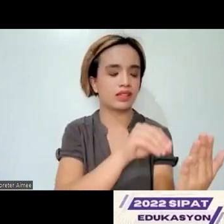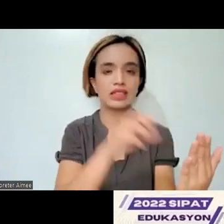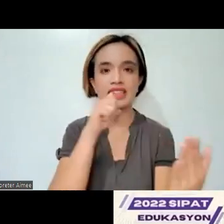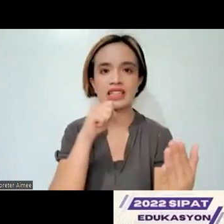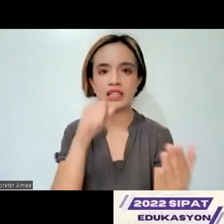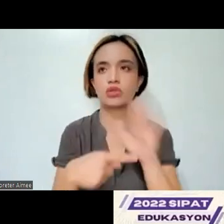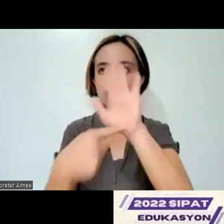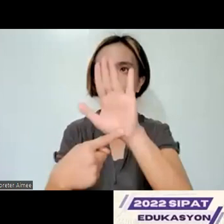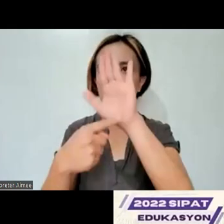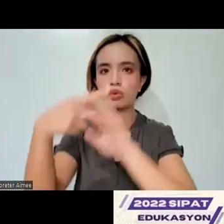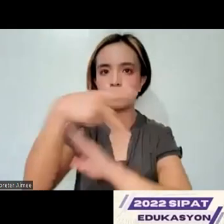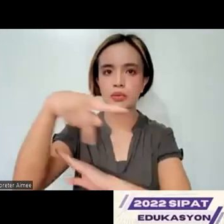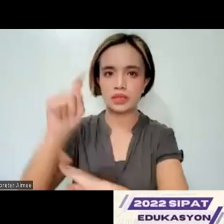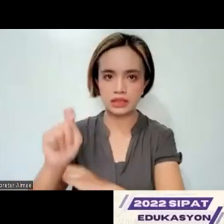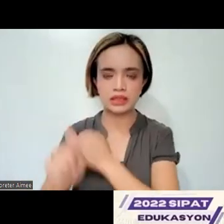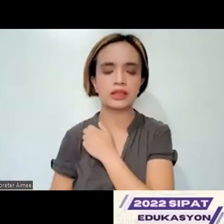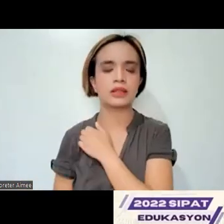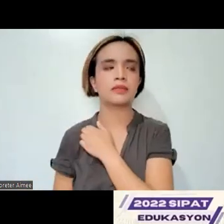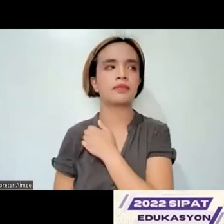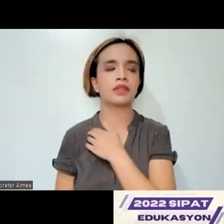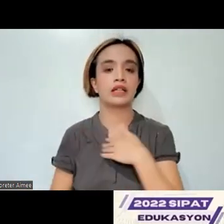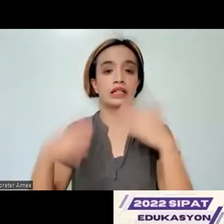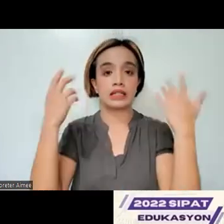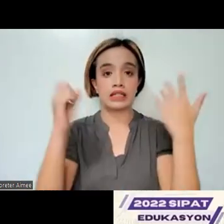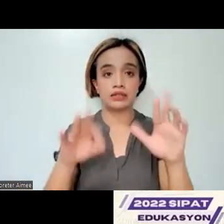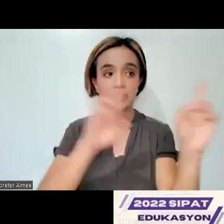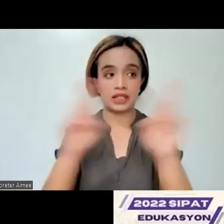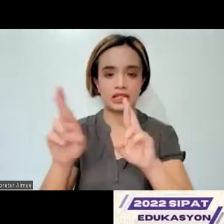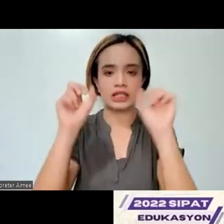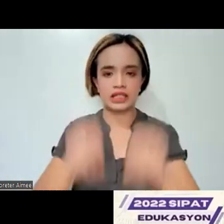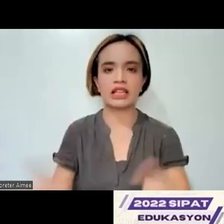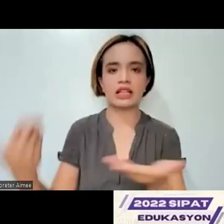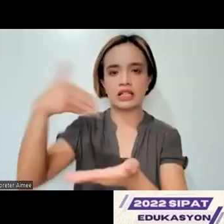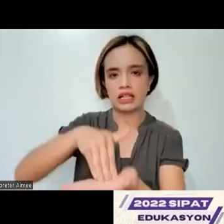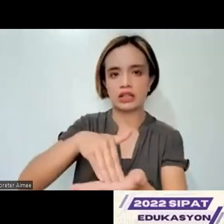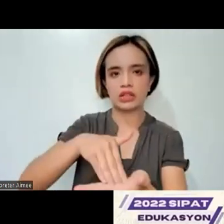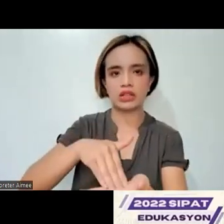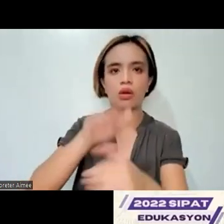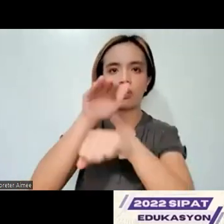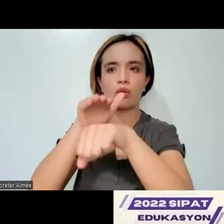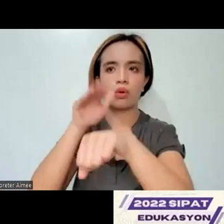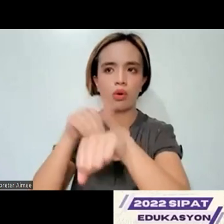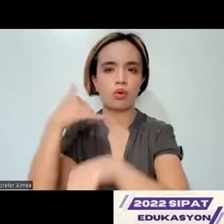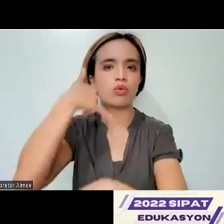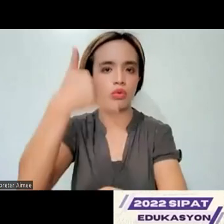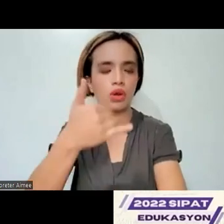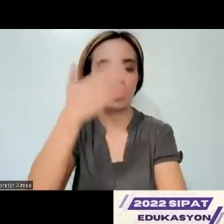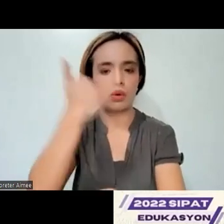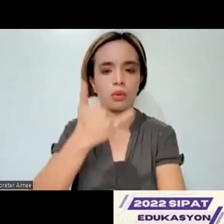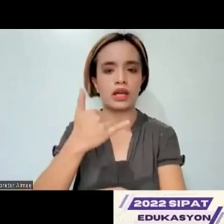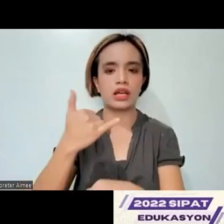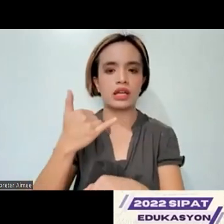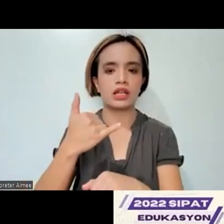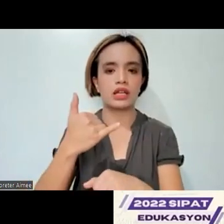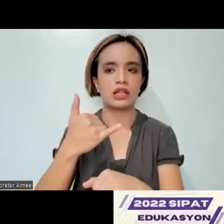on the screen. And then once they were ready, then we would call again so that I was sure that they had the copy ready